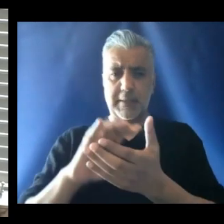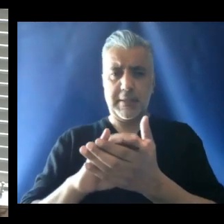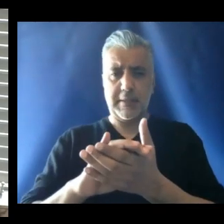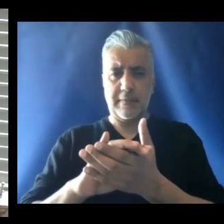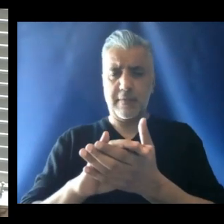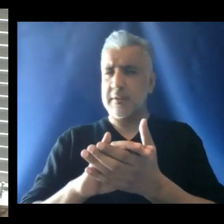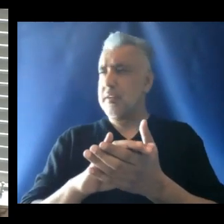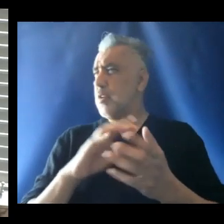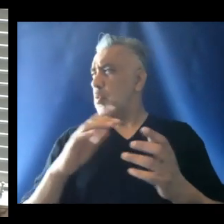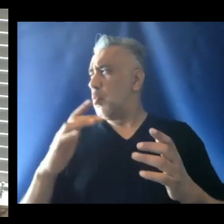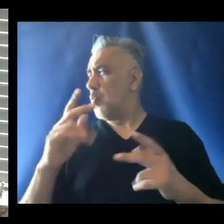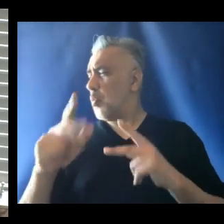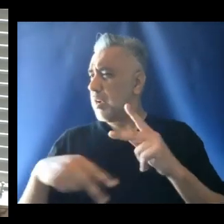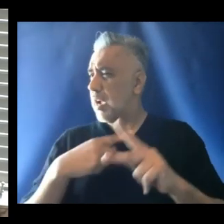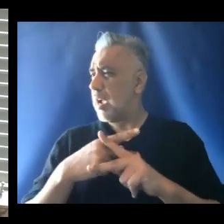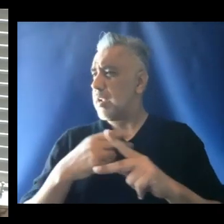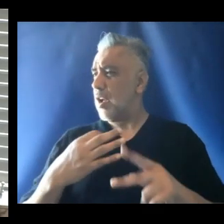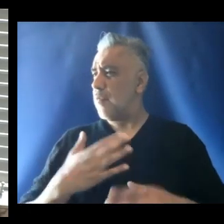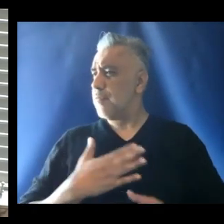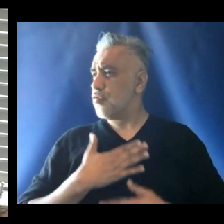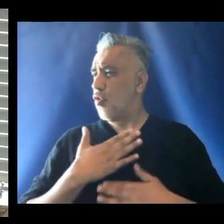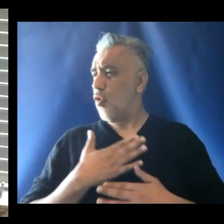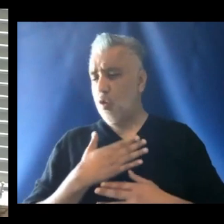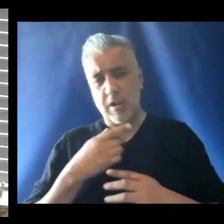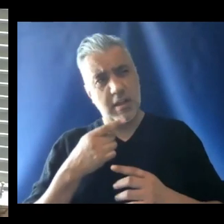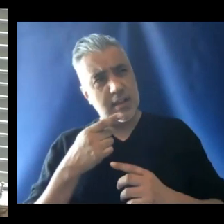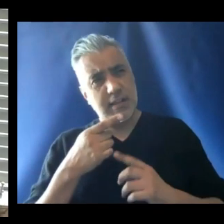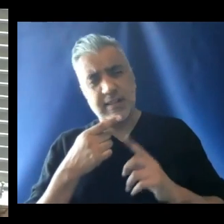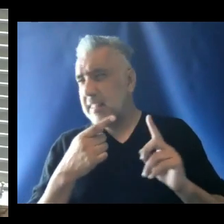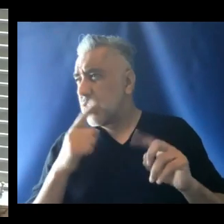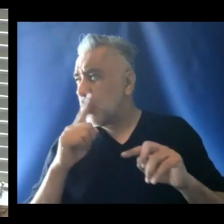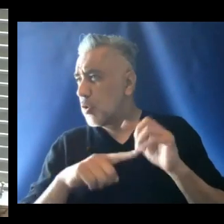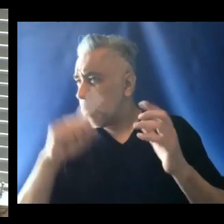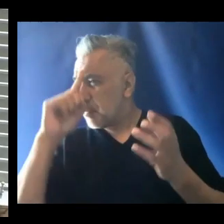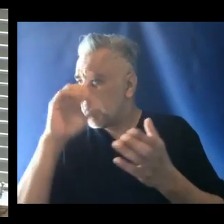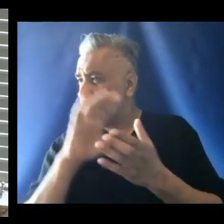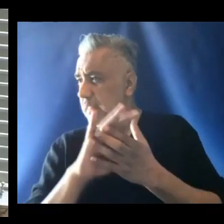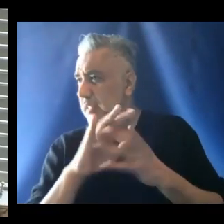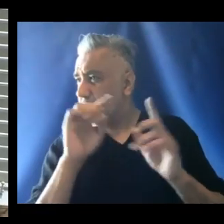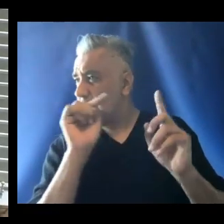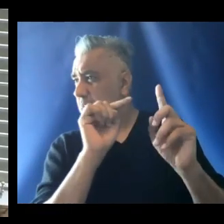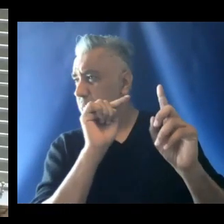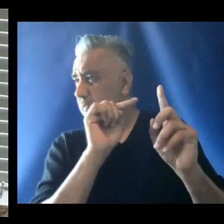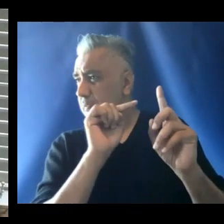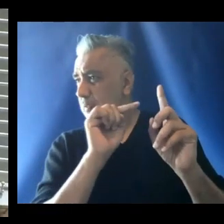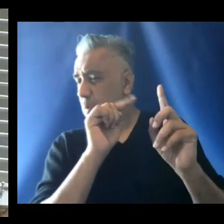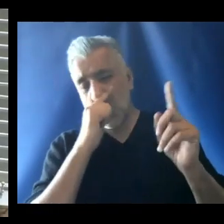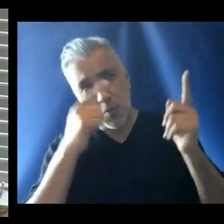What kind of joy was this, that they could not believe their eyes?